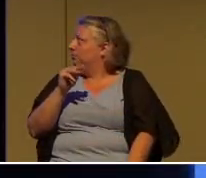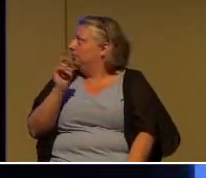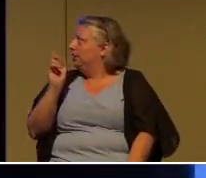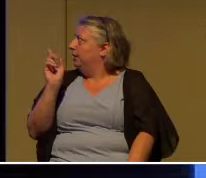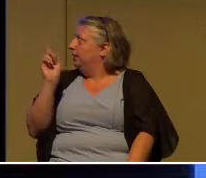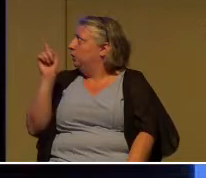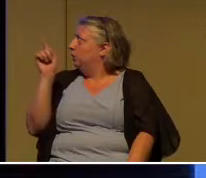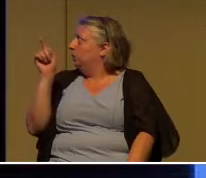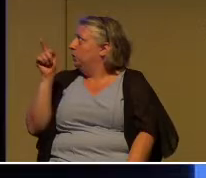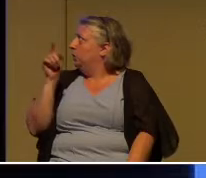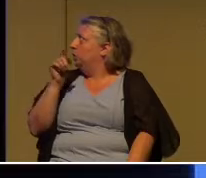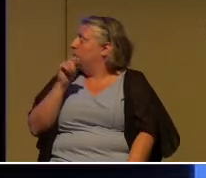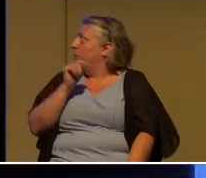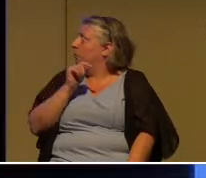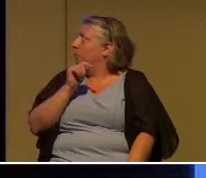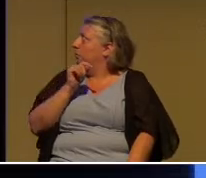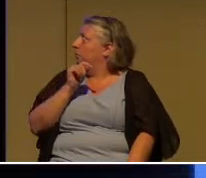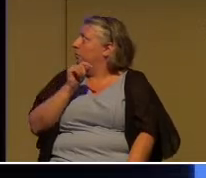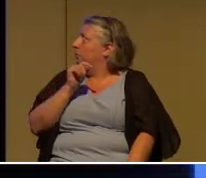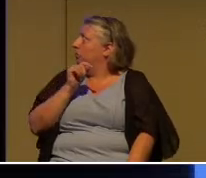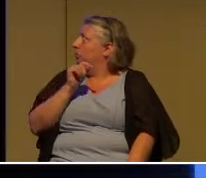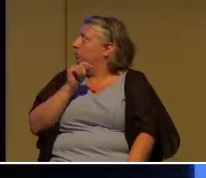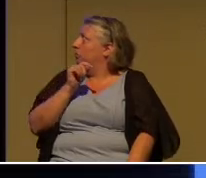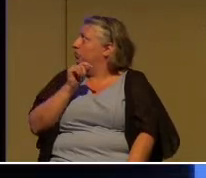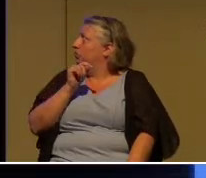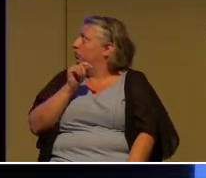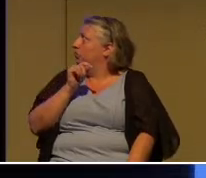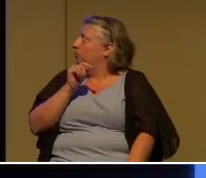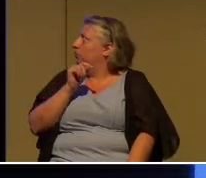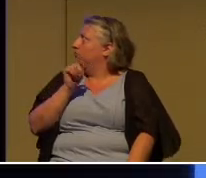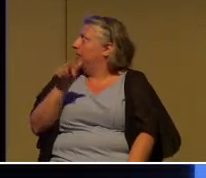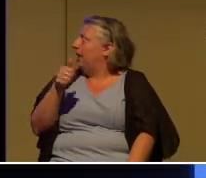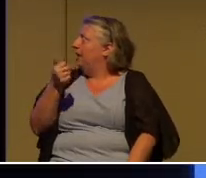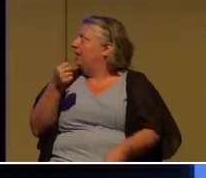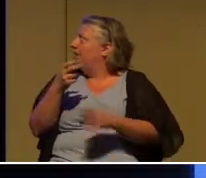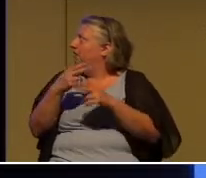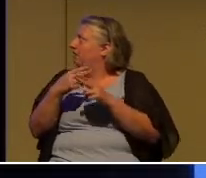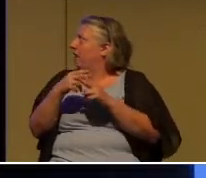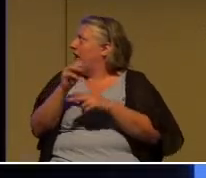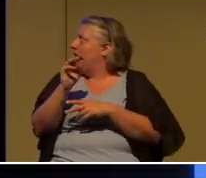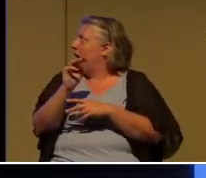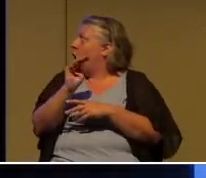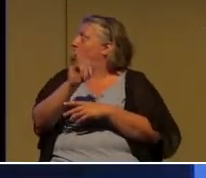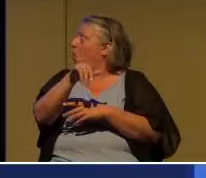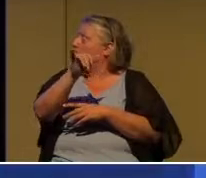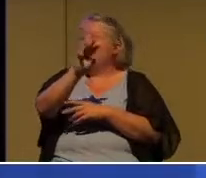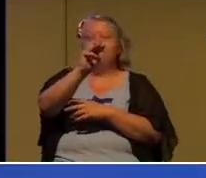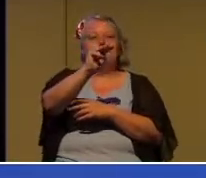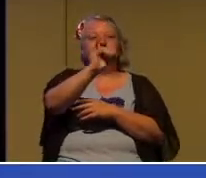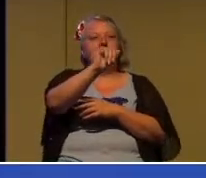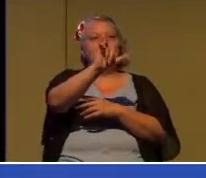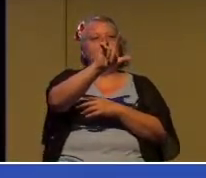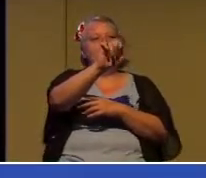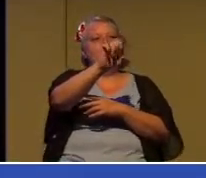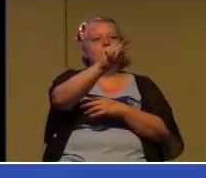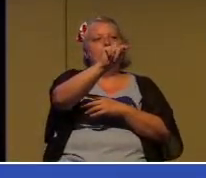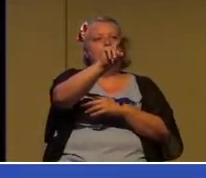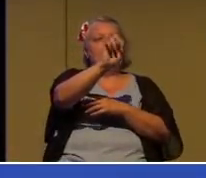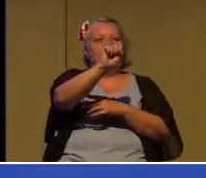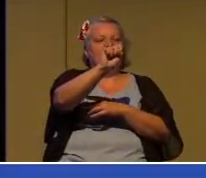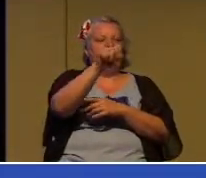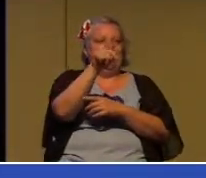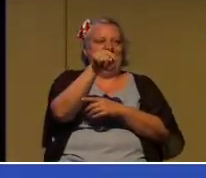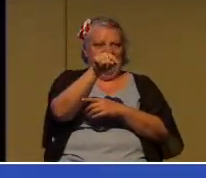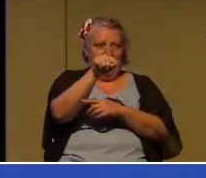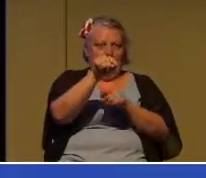And then he spends a lot of time with them, warning them and instructing